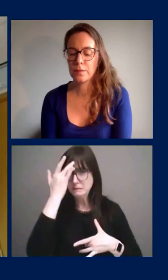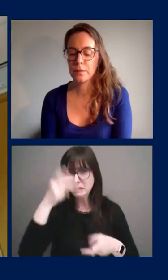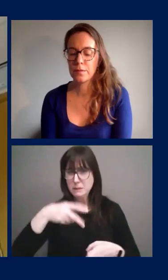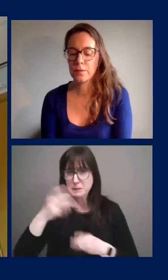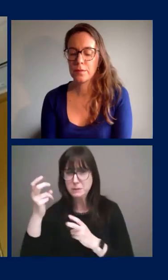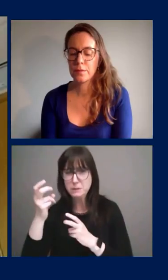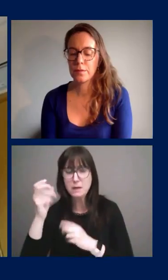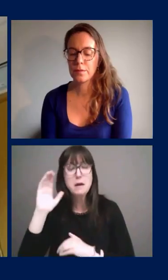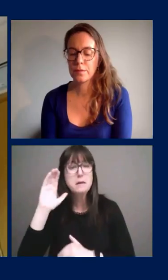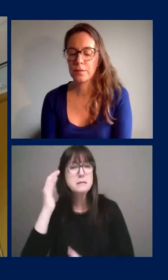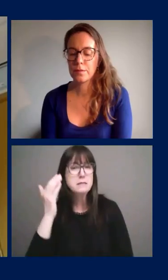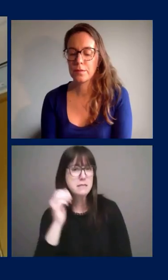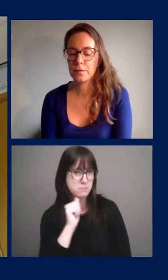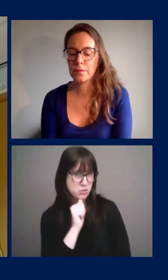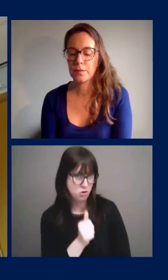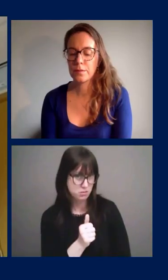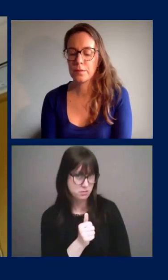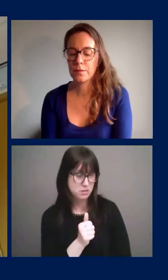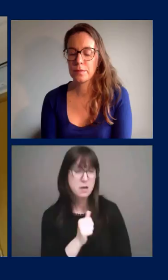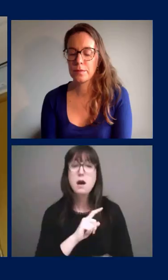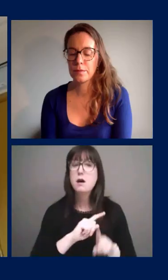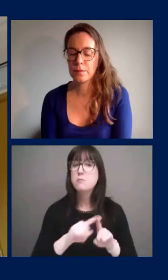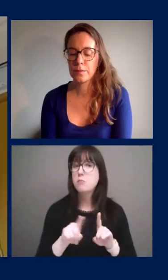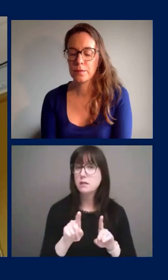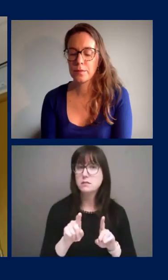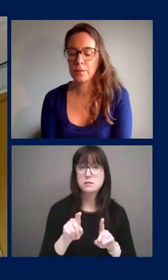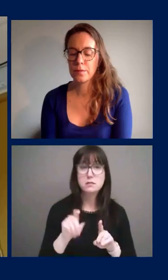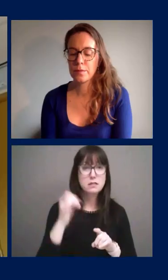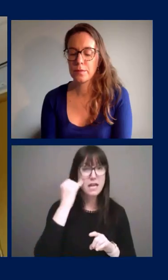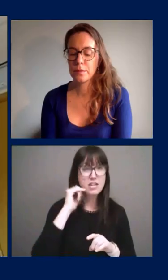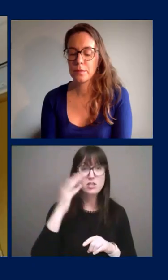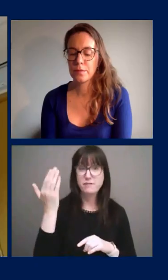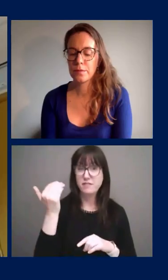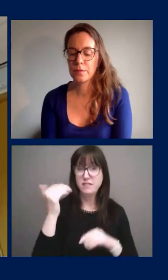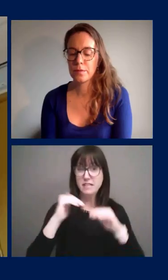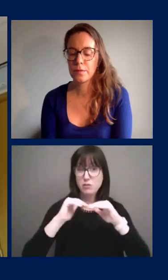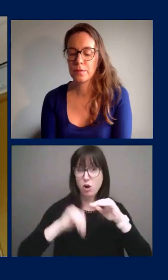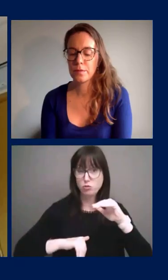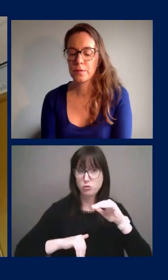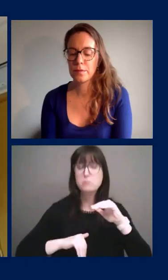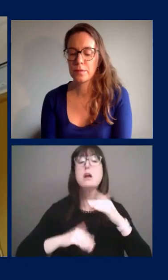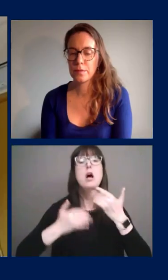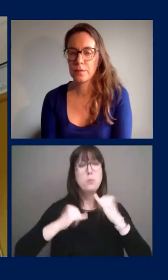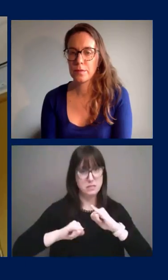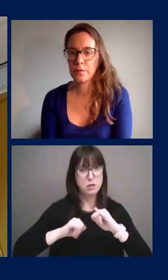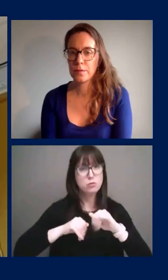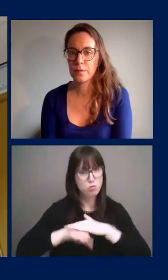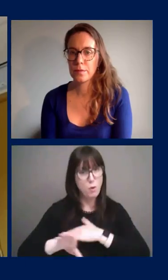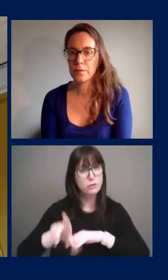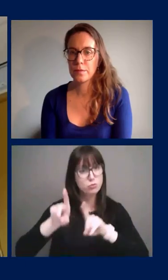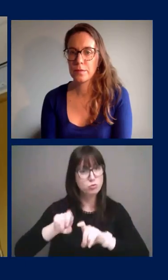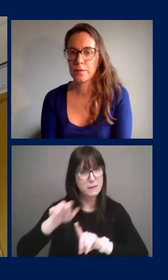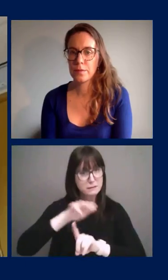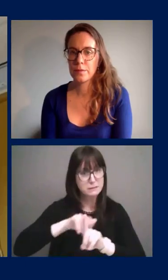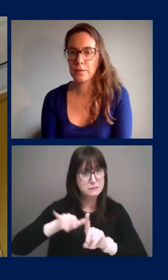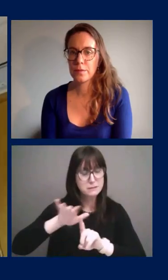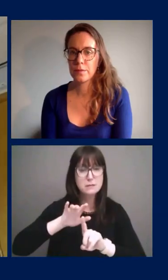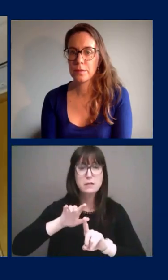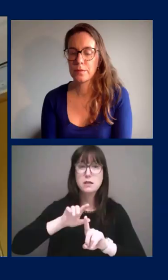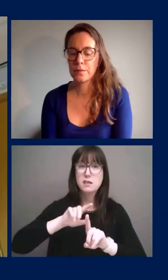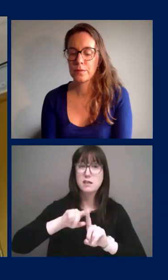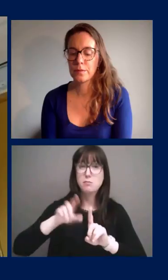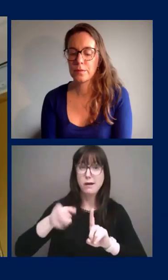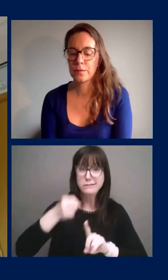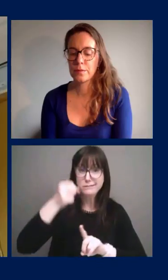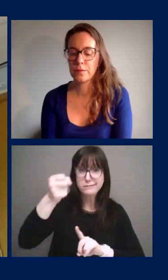are testing people who are you know under age 15 they're coming forward for testing but the hospitalizations have